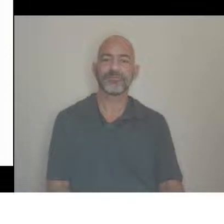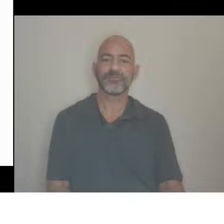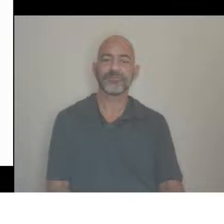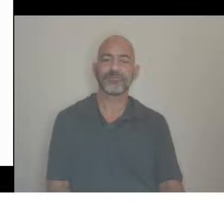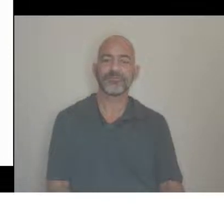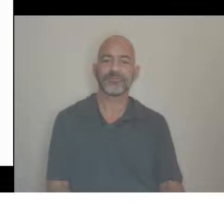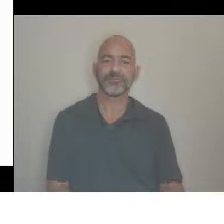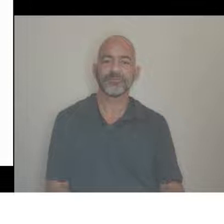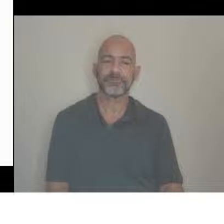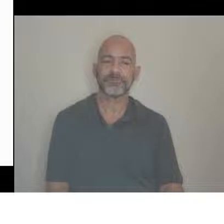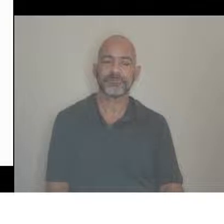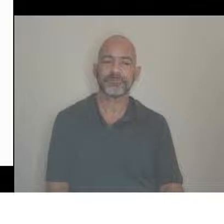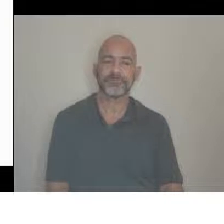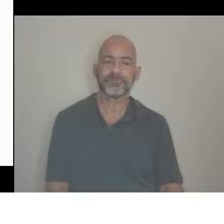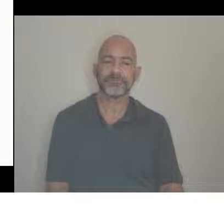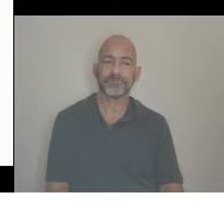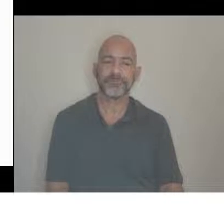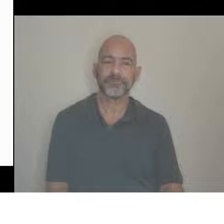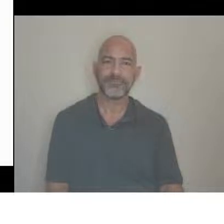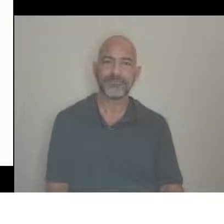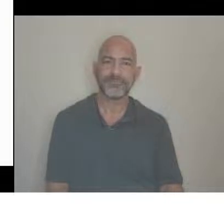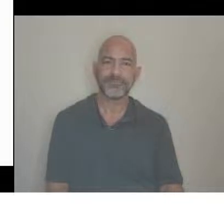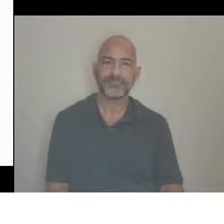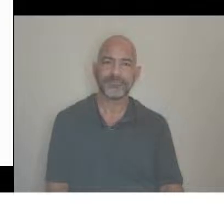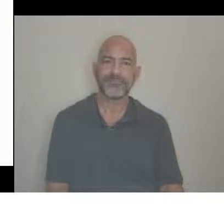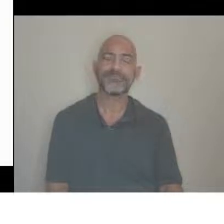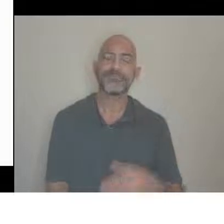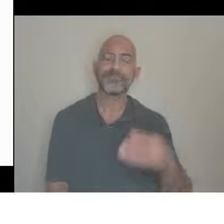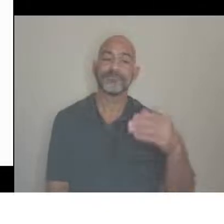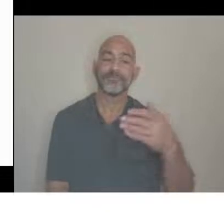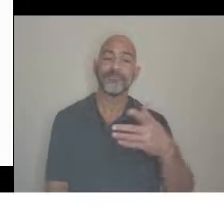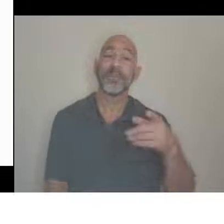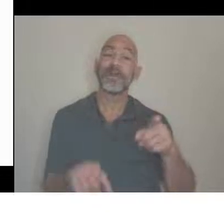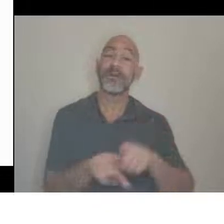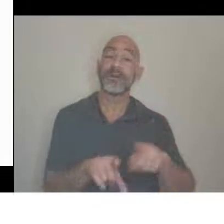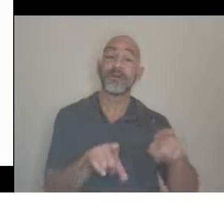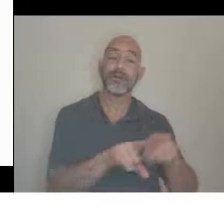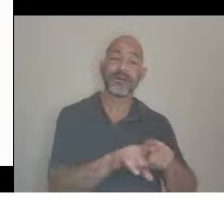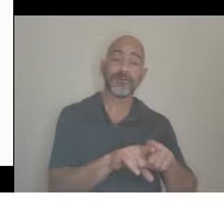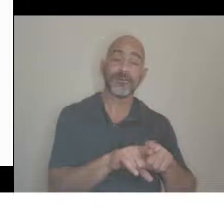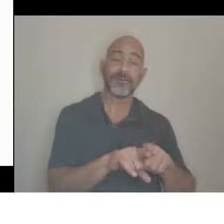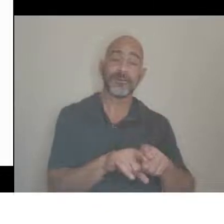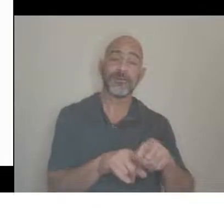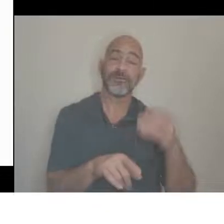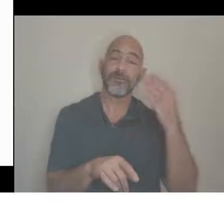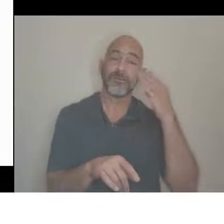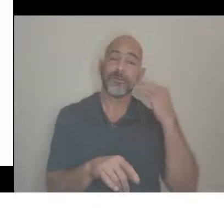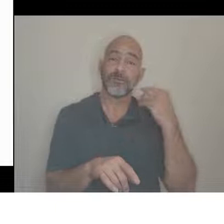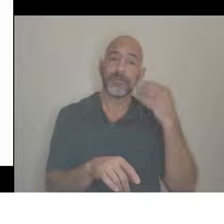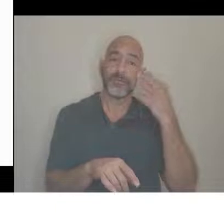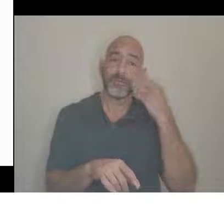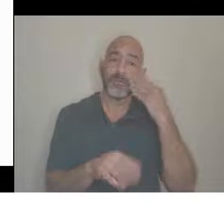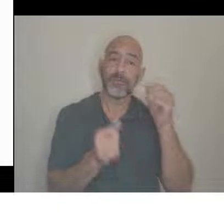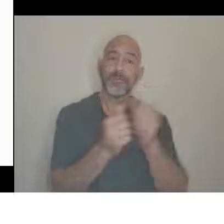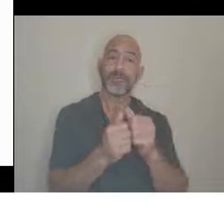And, you know, and also just as we know with language, it is, you know, a lot